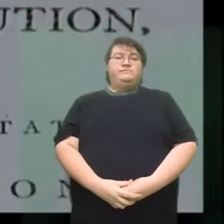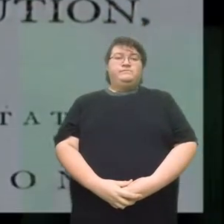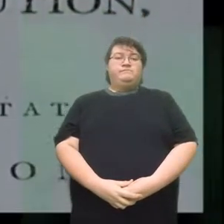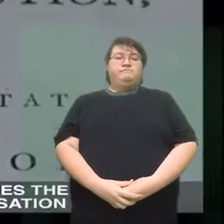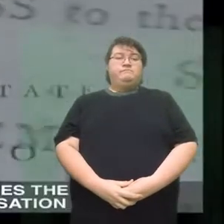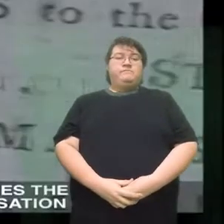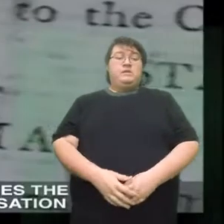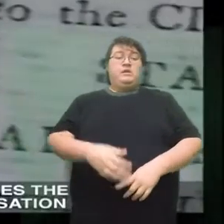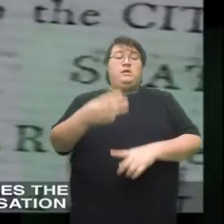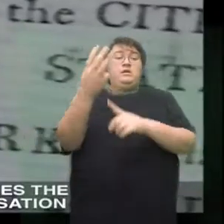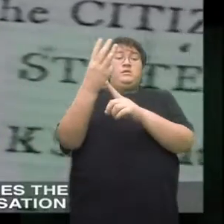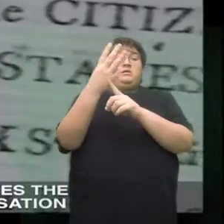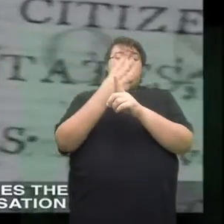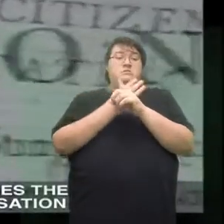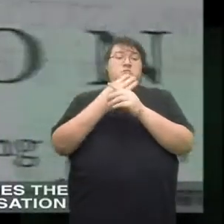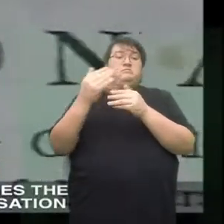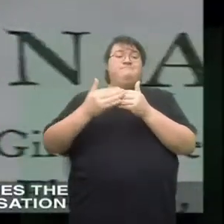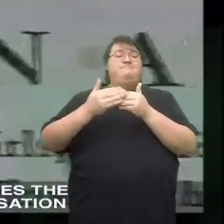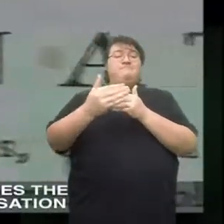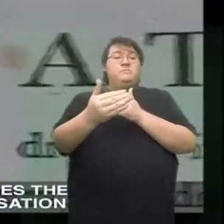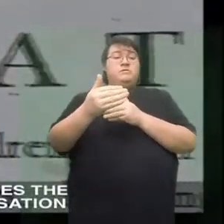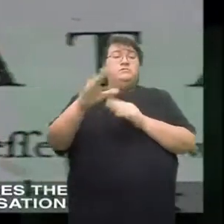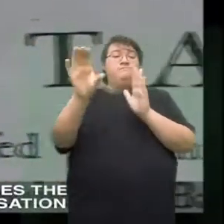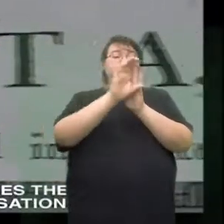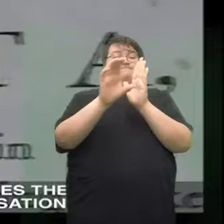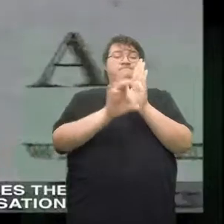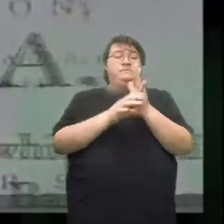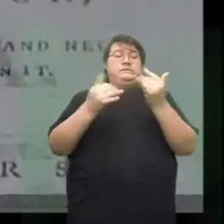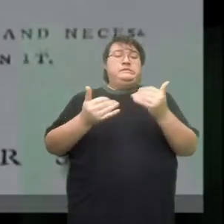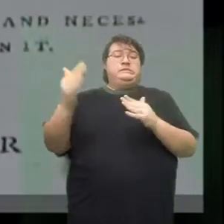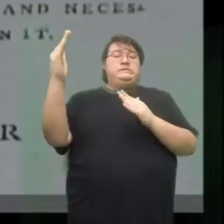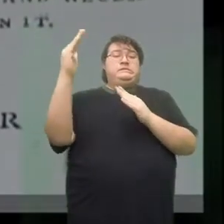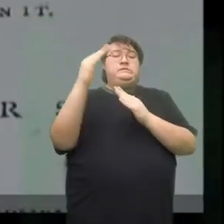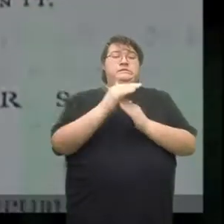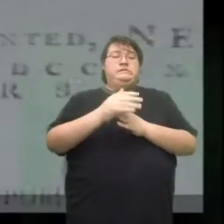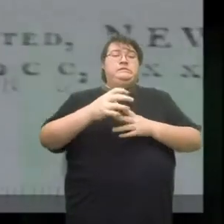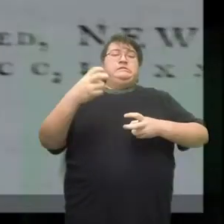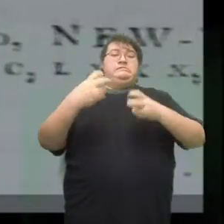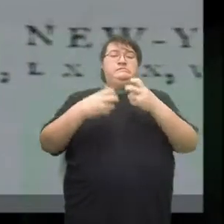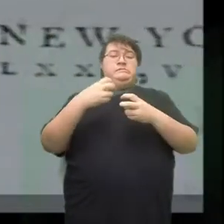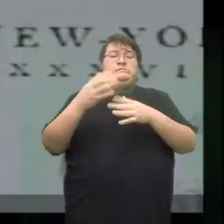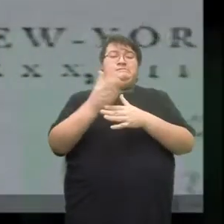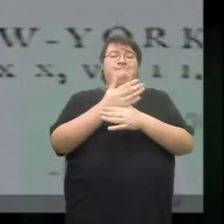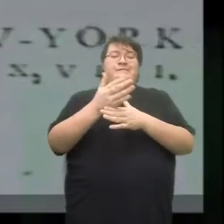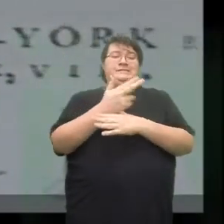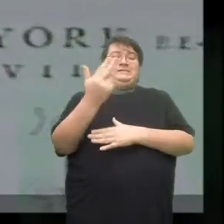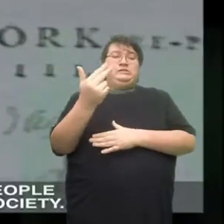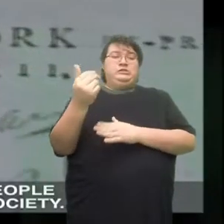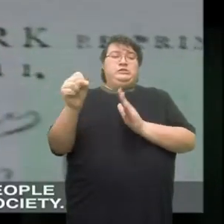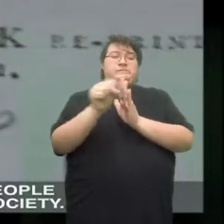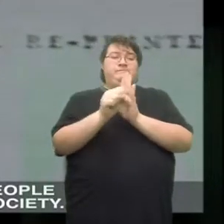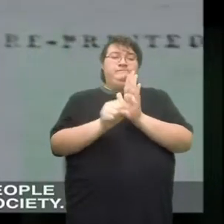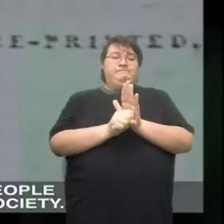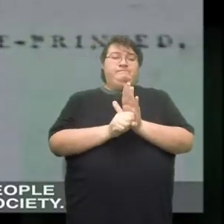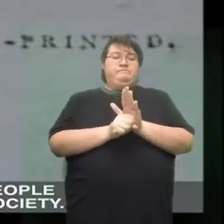Over the next six months, the Constitution becomes the major topic of conversation in all 13 states.